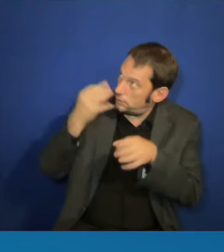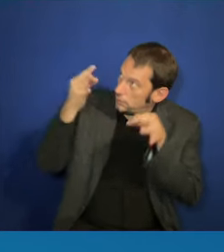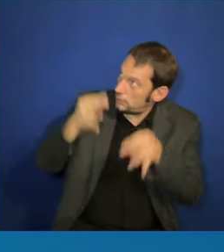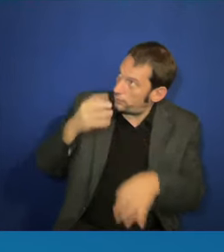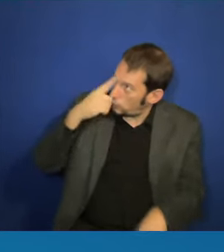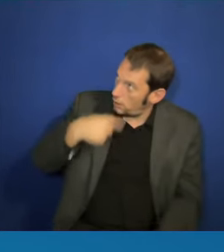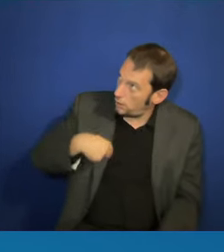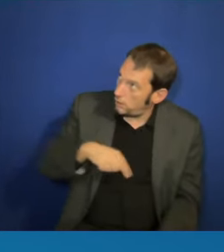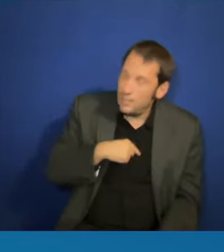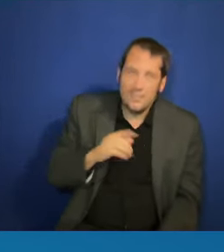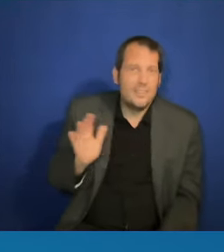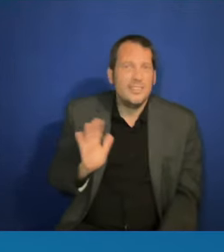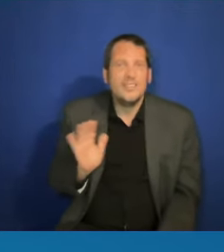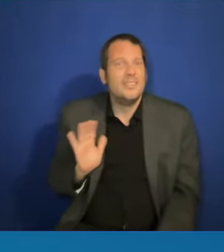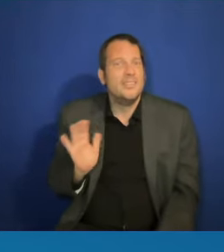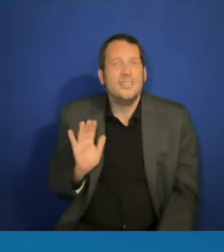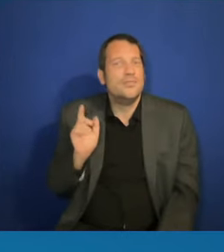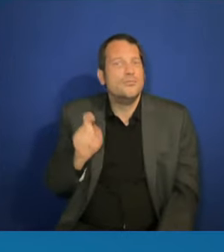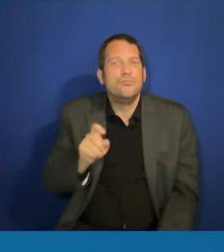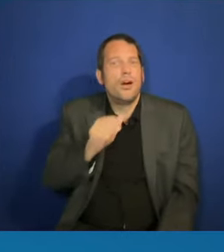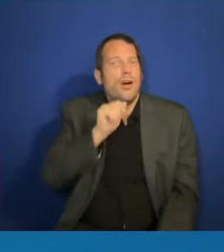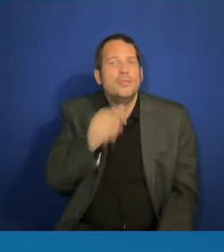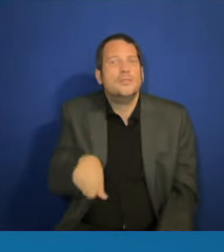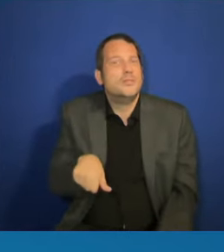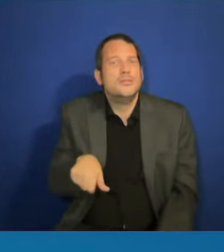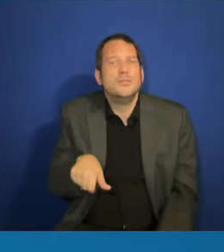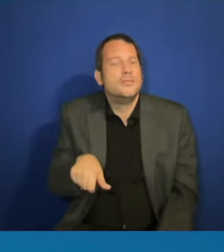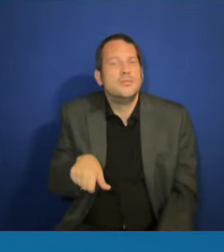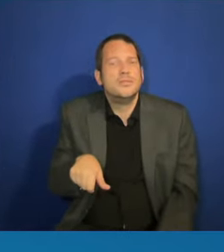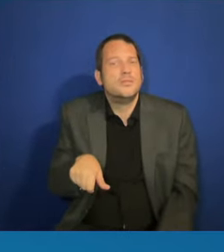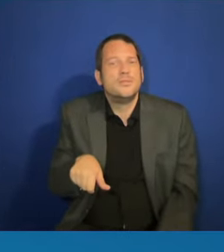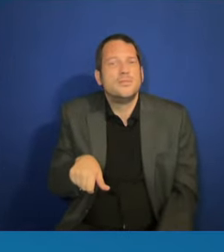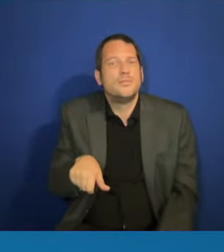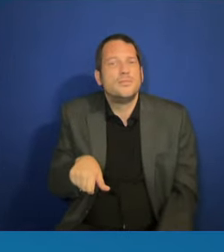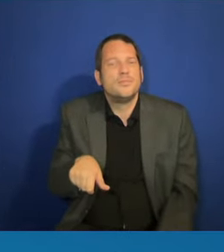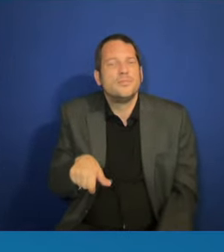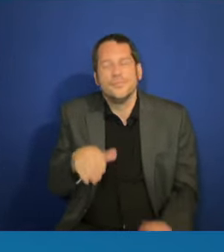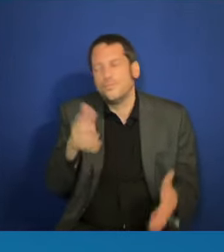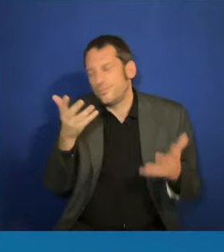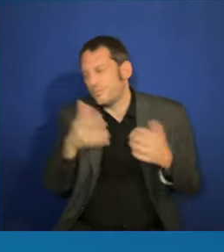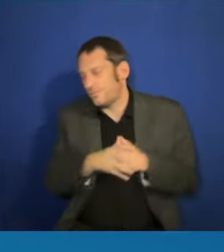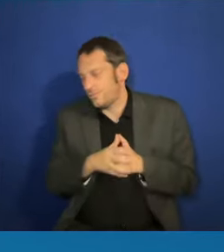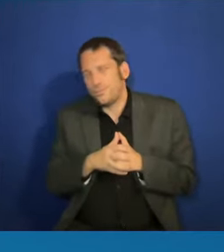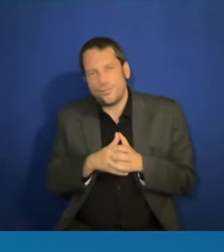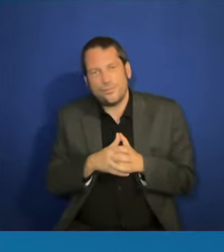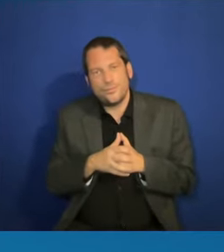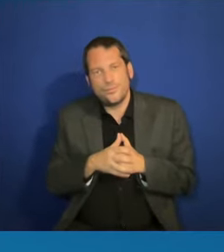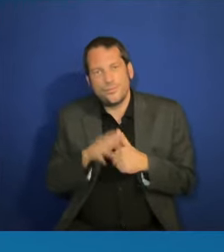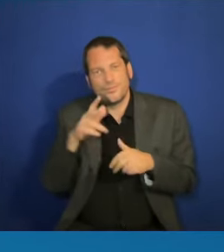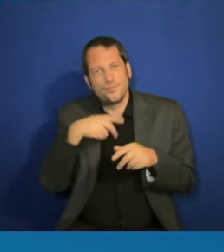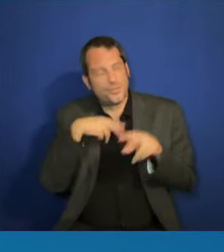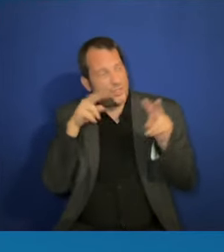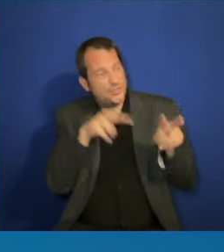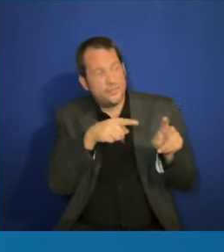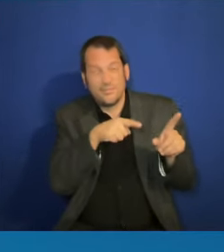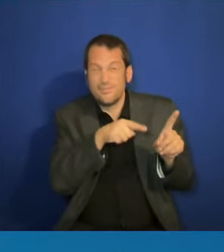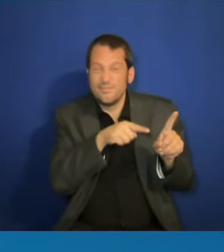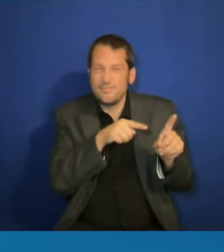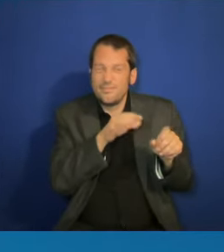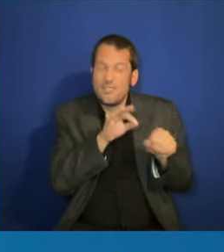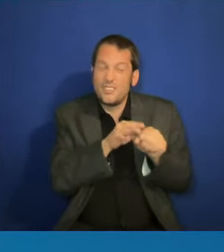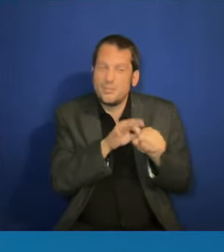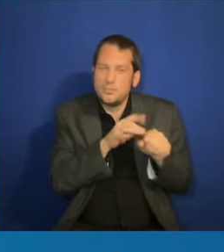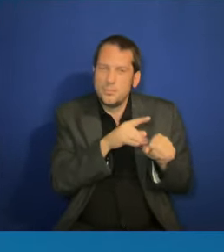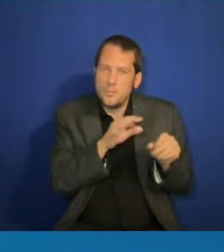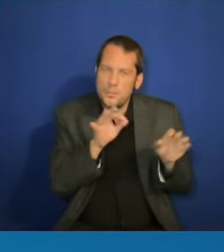And so, look, elections matter. Local elections matter, because if you're in a